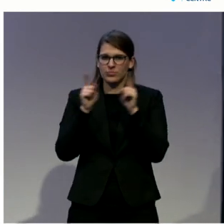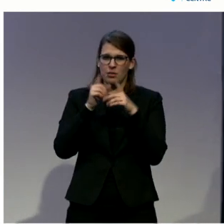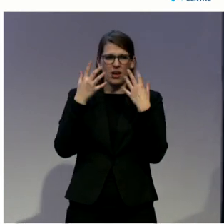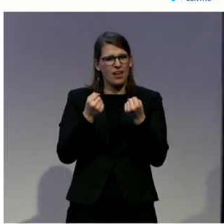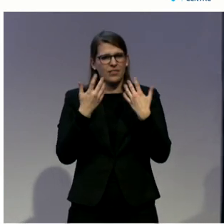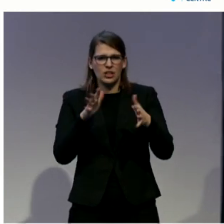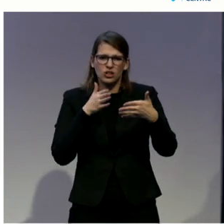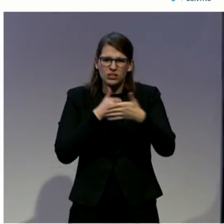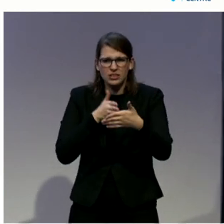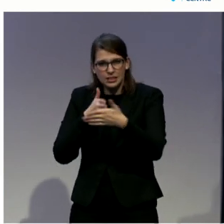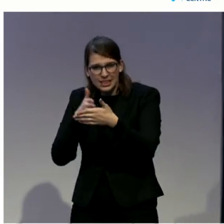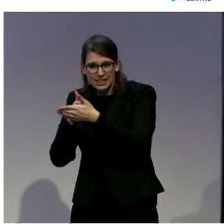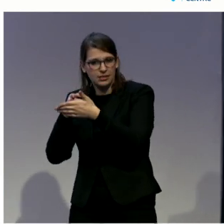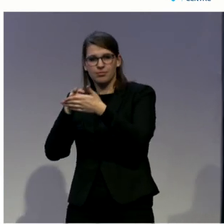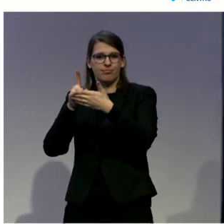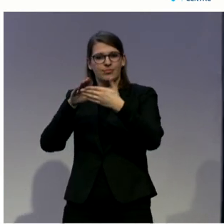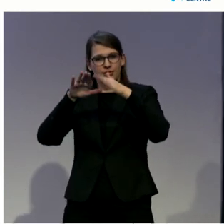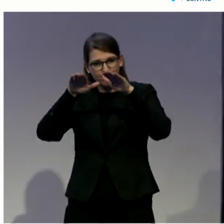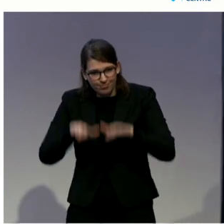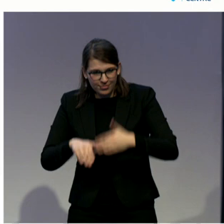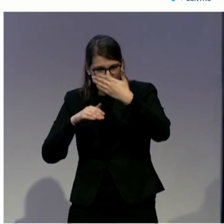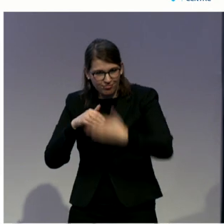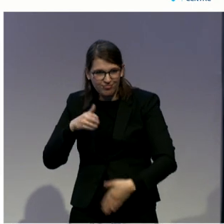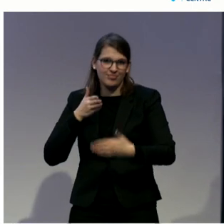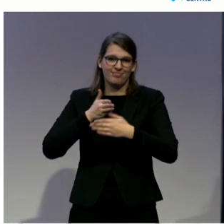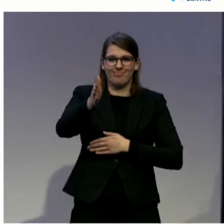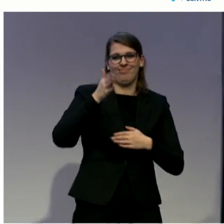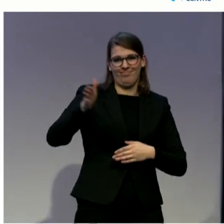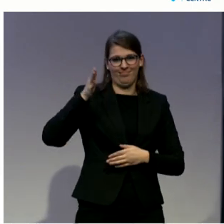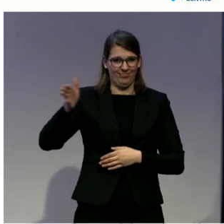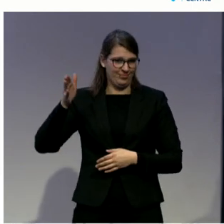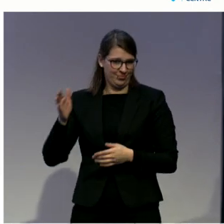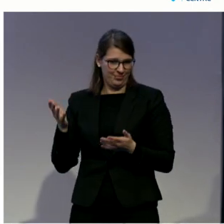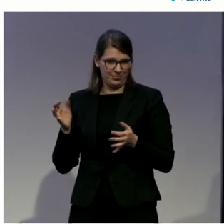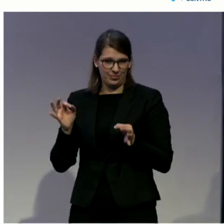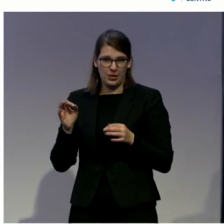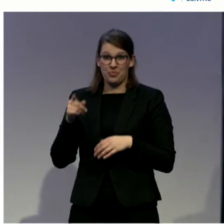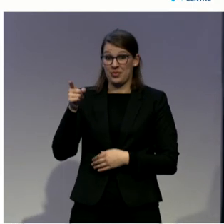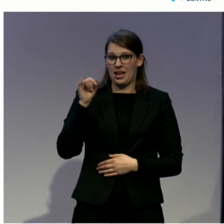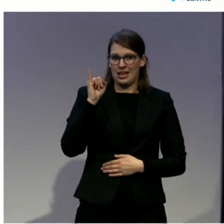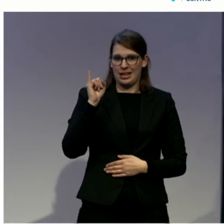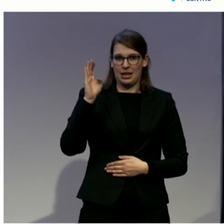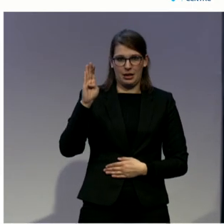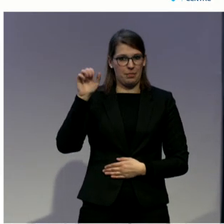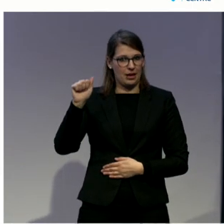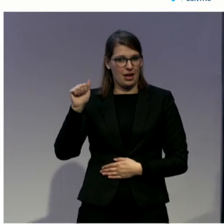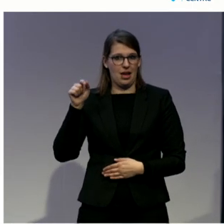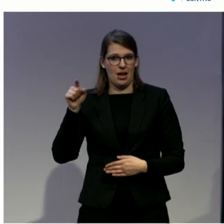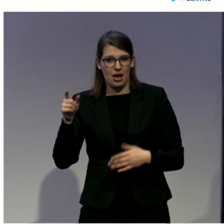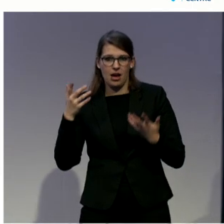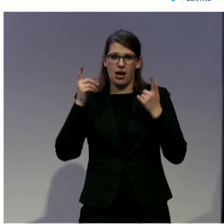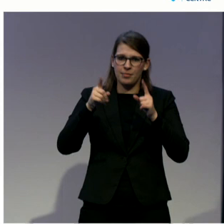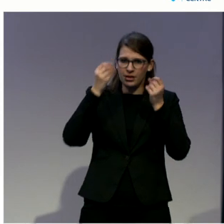those with disabilities. And we hope that the IBA report will raise awareness of these issues. Clearly, being